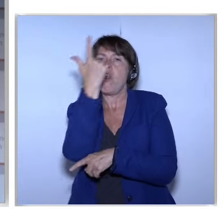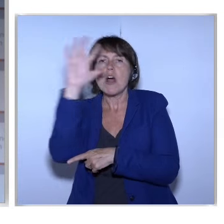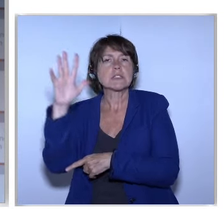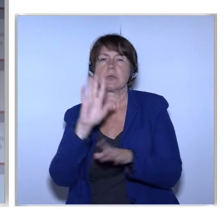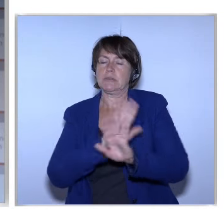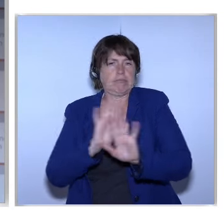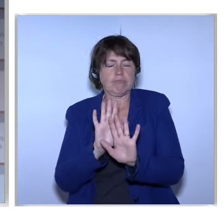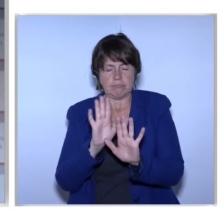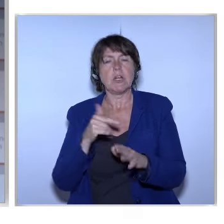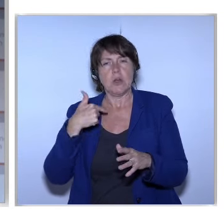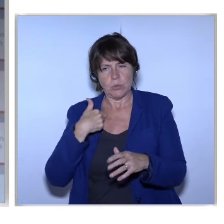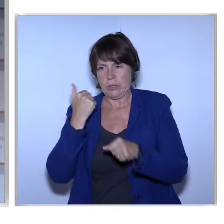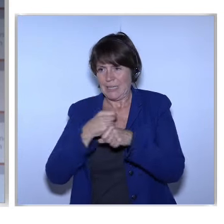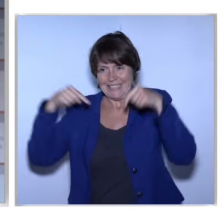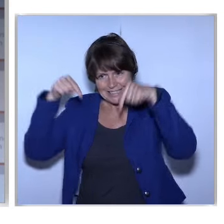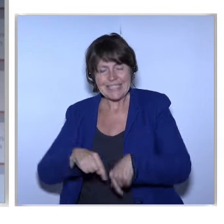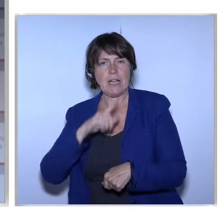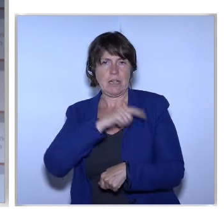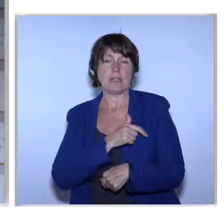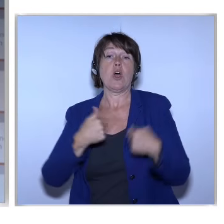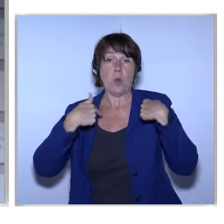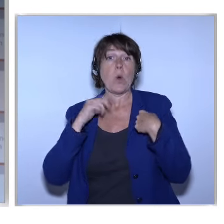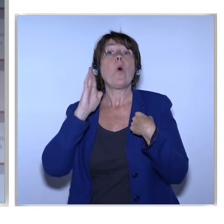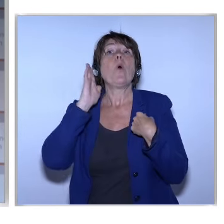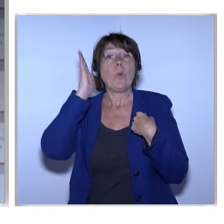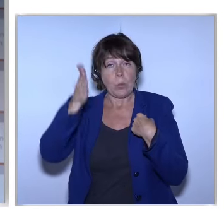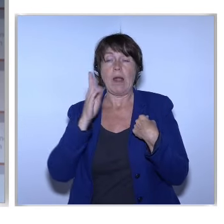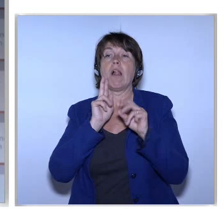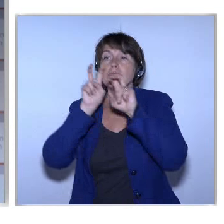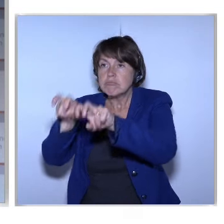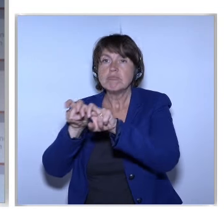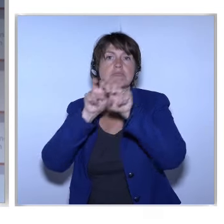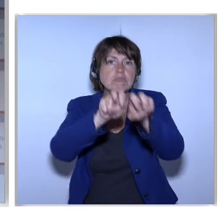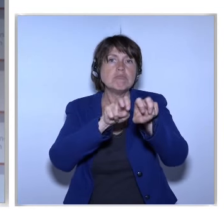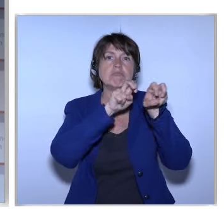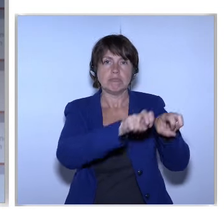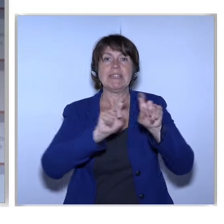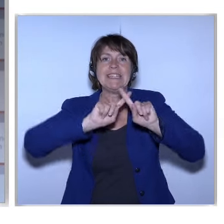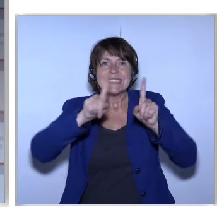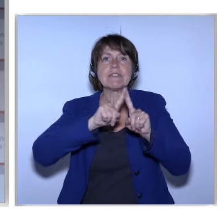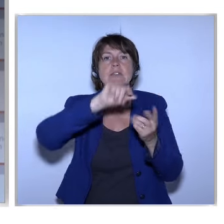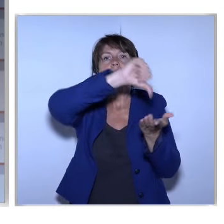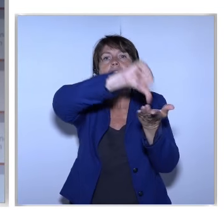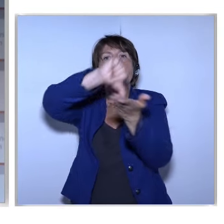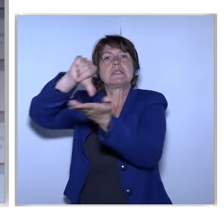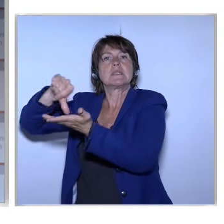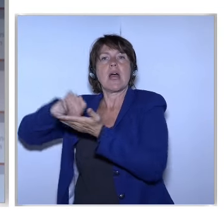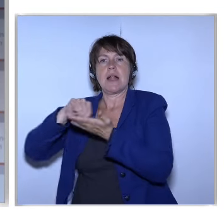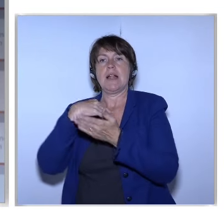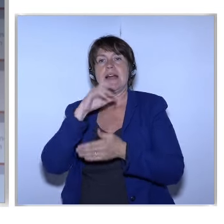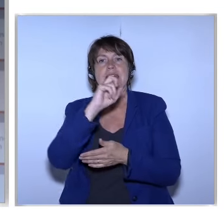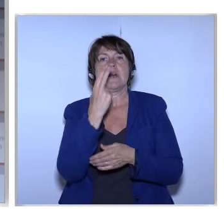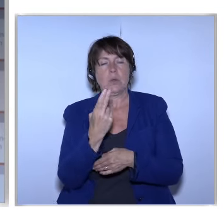My colleagues and I Will be visiting Every member state Capital Since the 6th of May Through to the end Of September